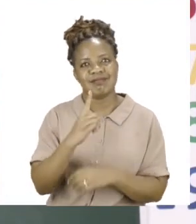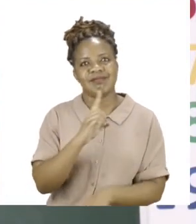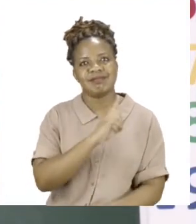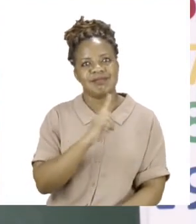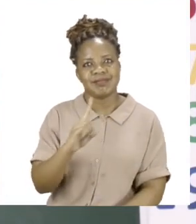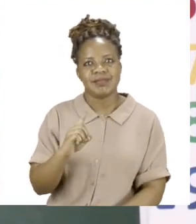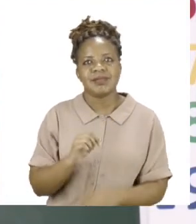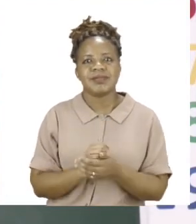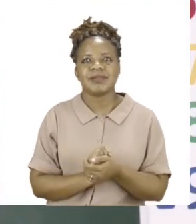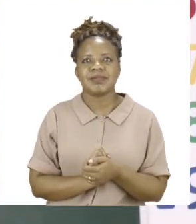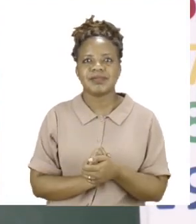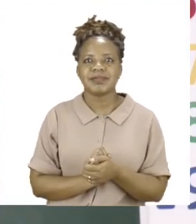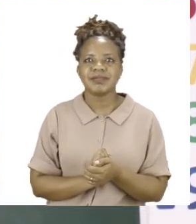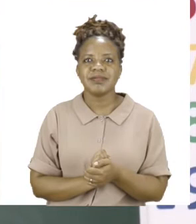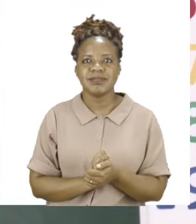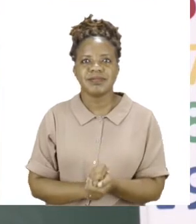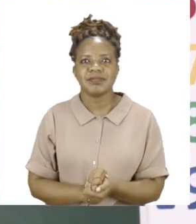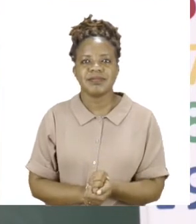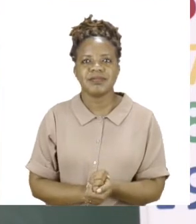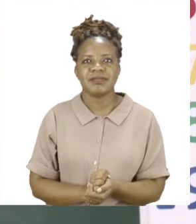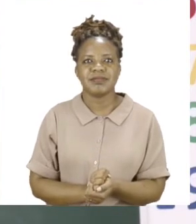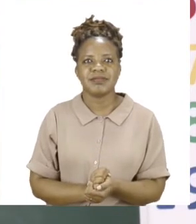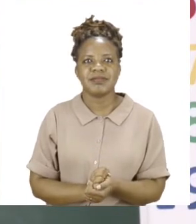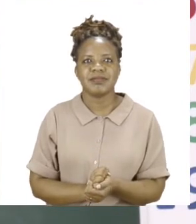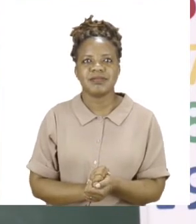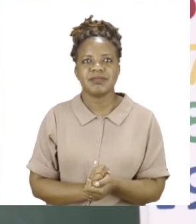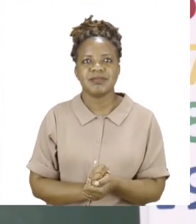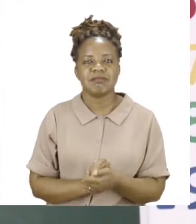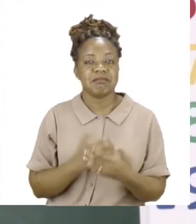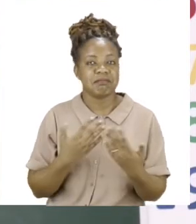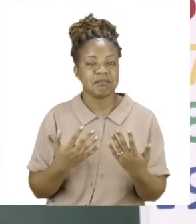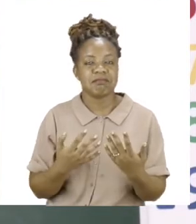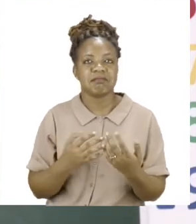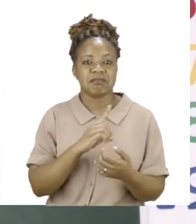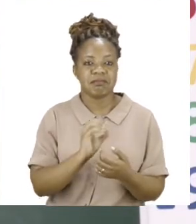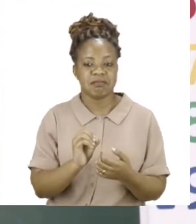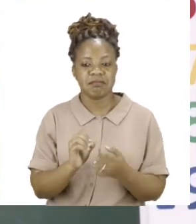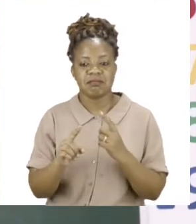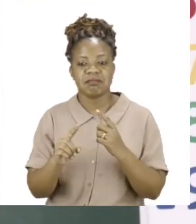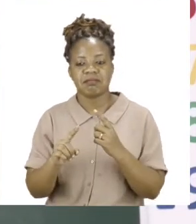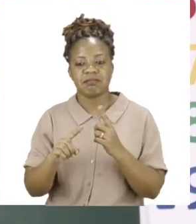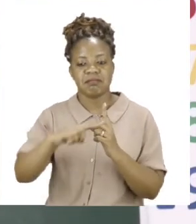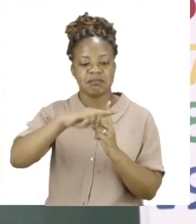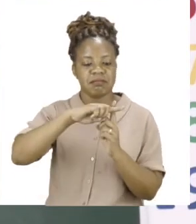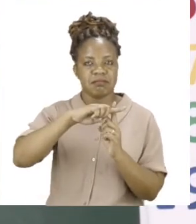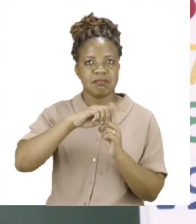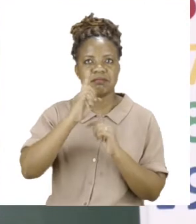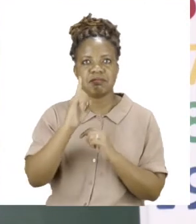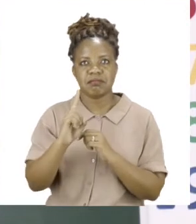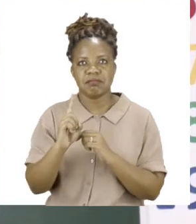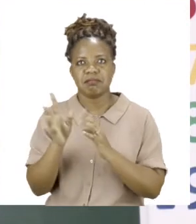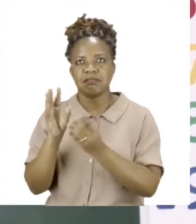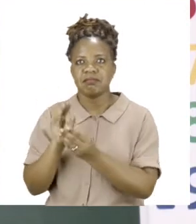number 11. And now our sum is complete. This is very simple, but just make sure that